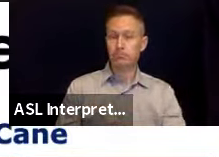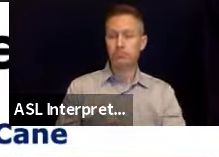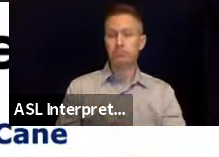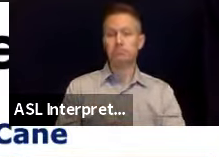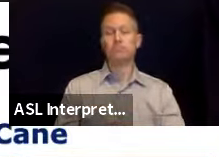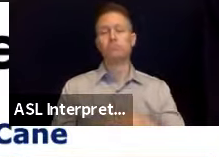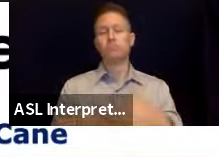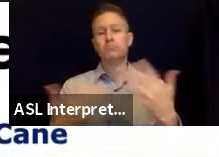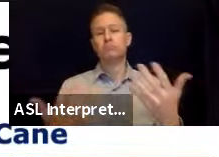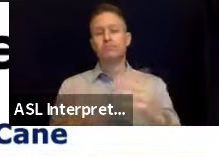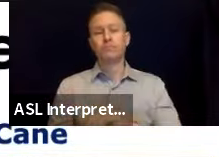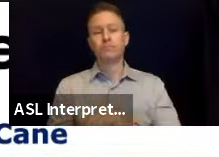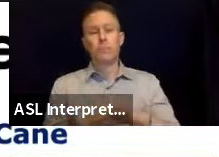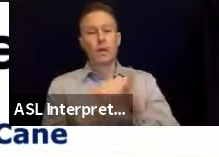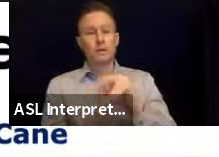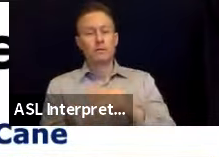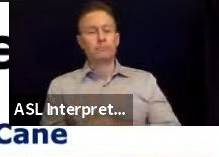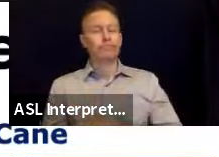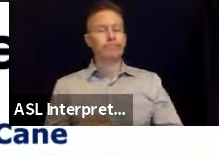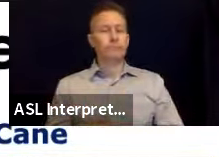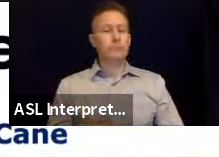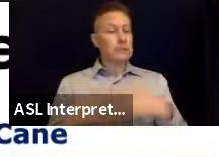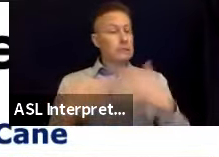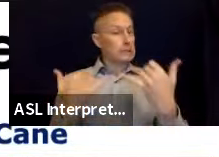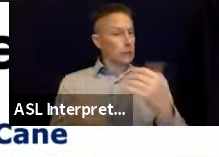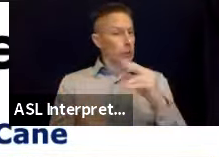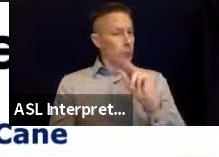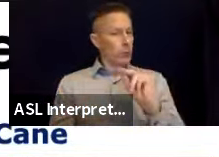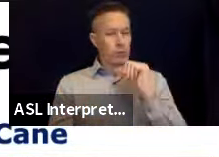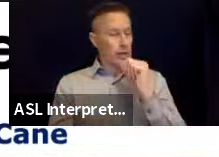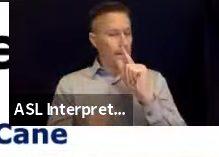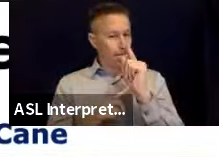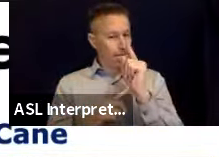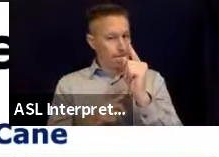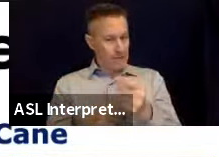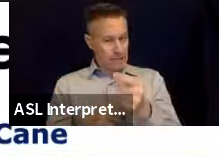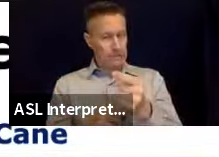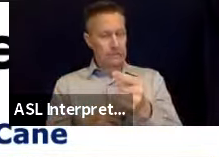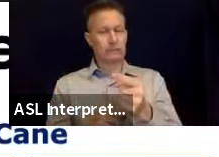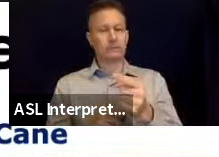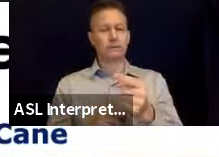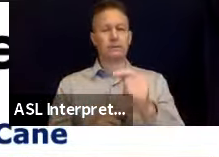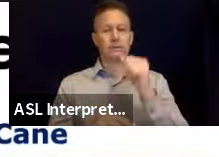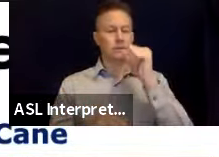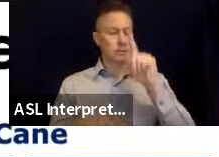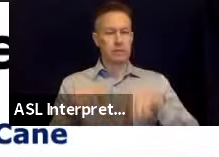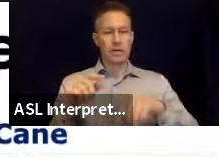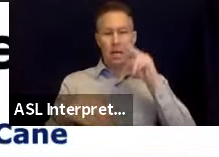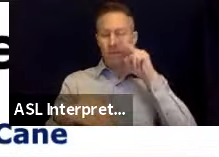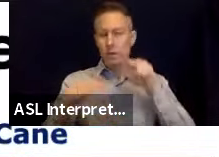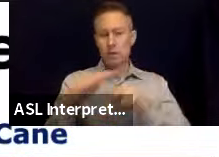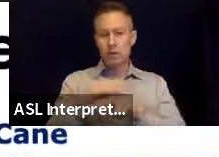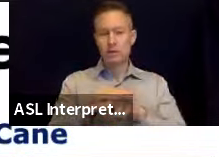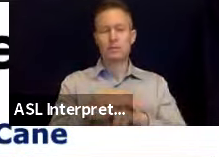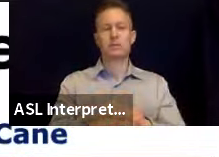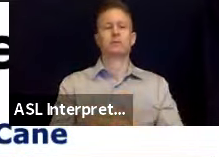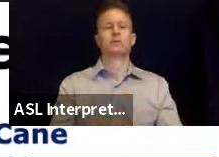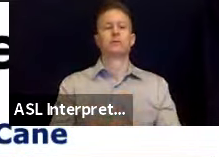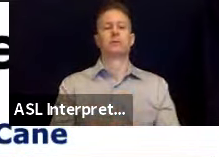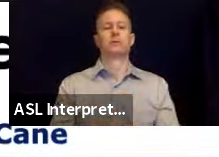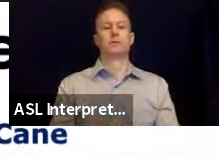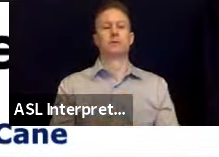So at this time, no, we can't predict earthquakes. We were doing a great technological